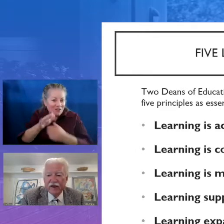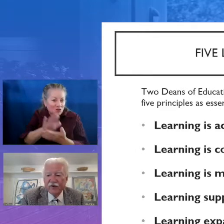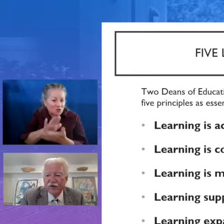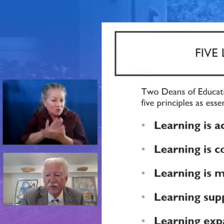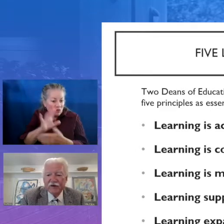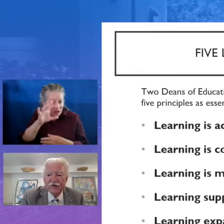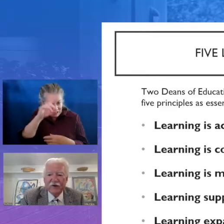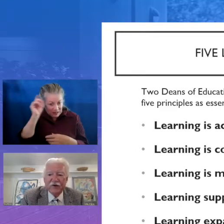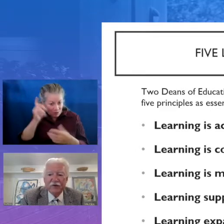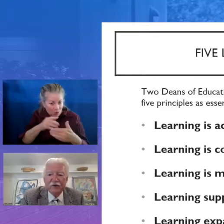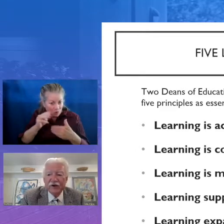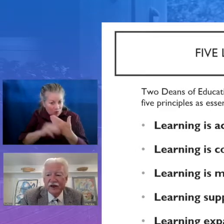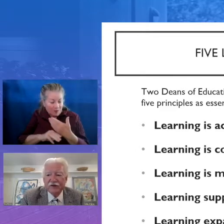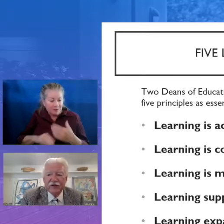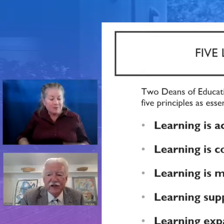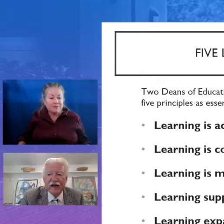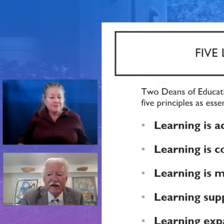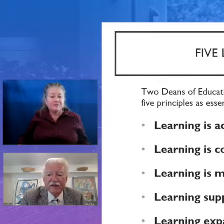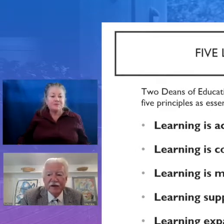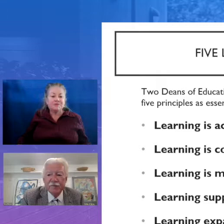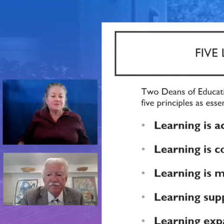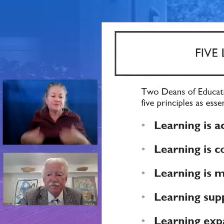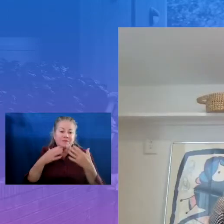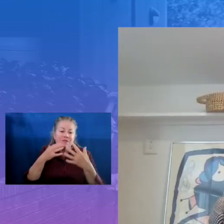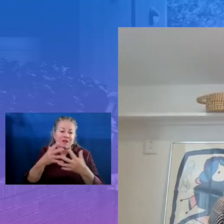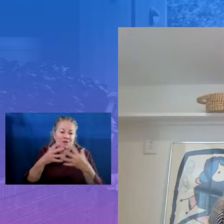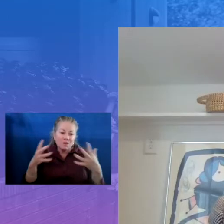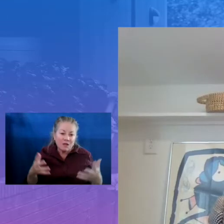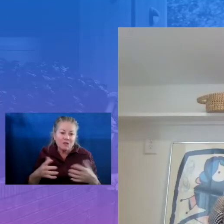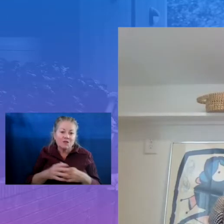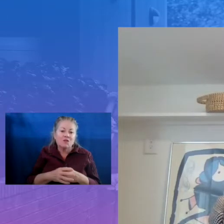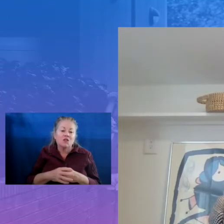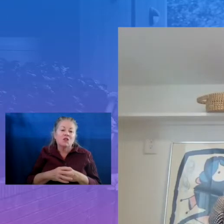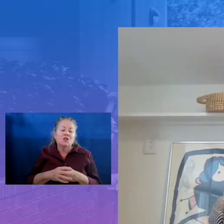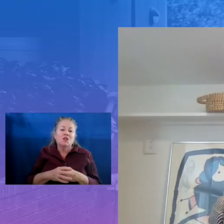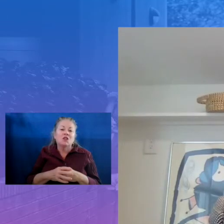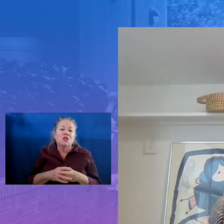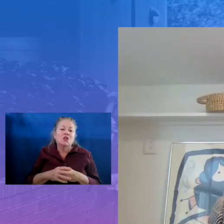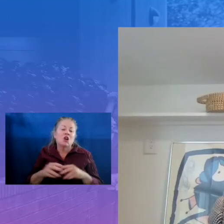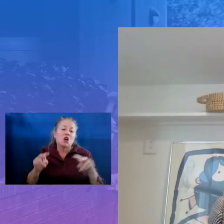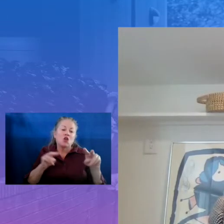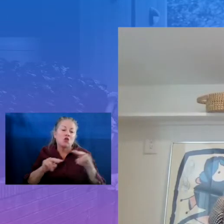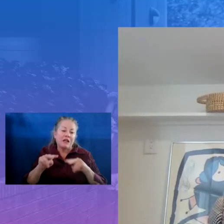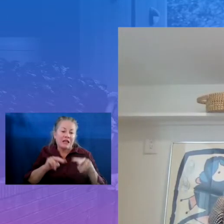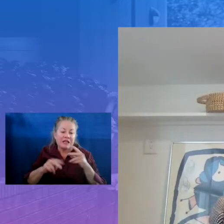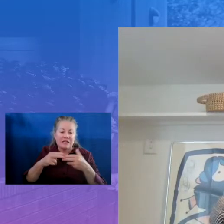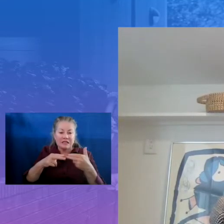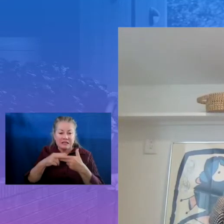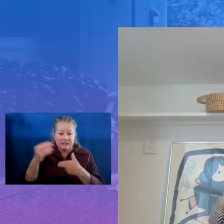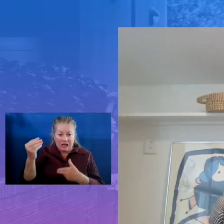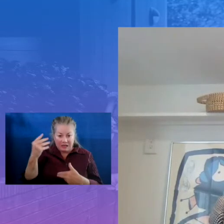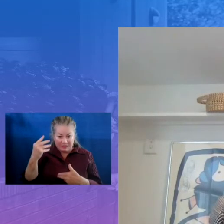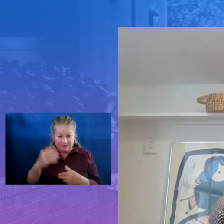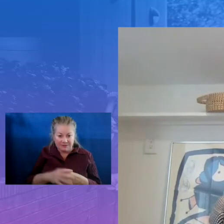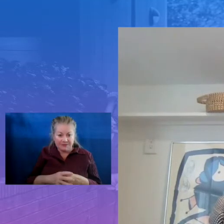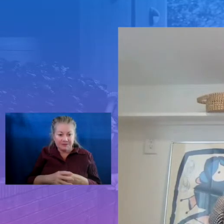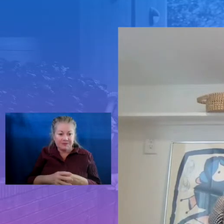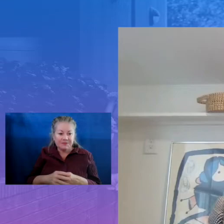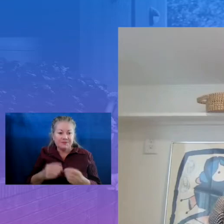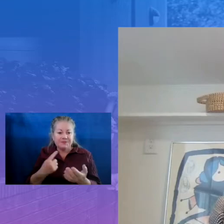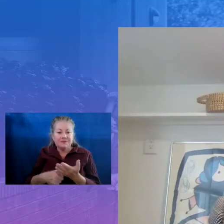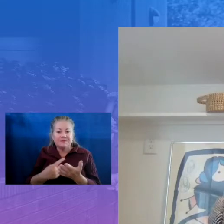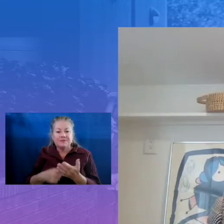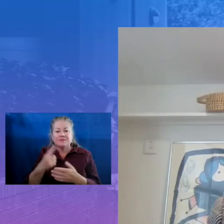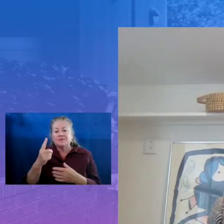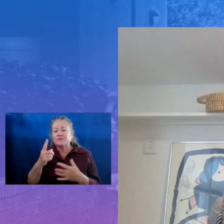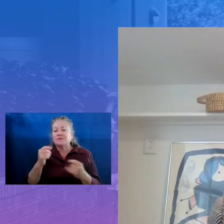Thank you so much for looking at those slides. Let me mention one quick issue as I finish my